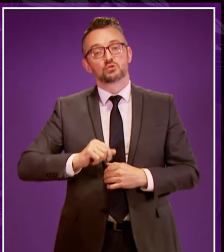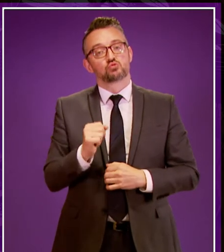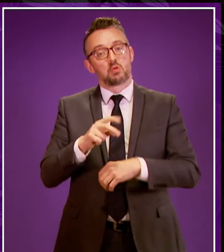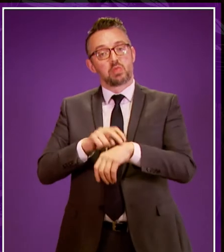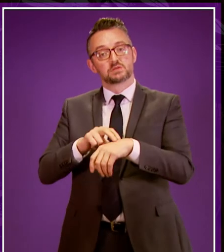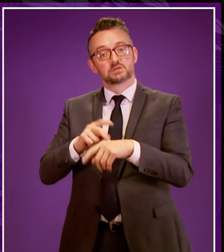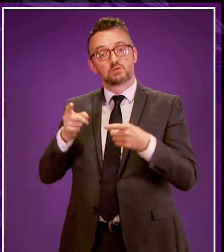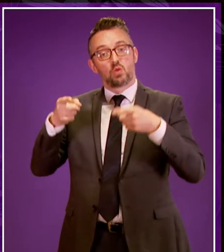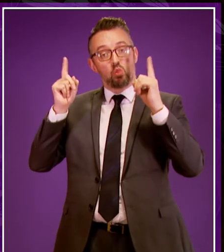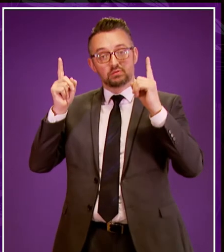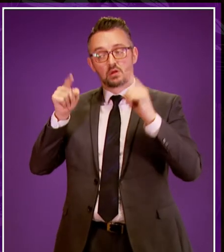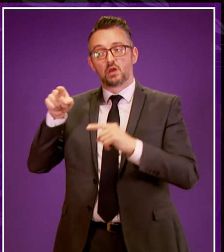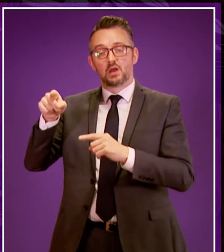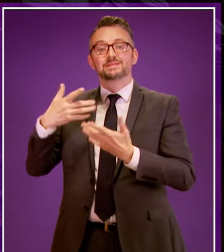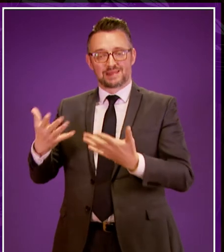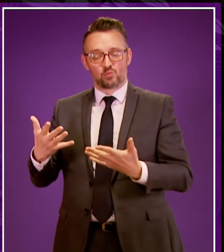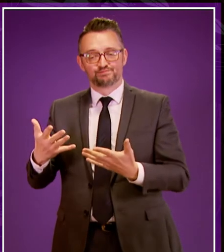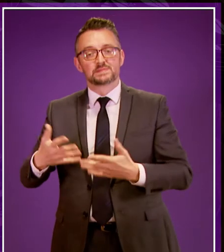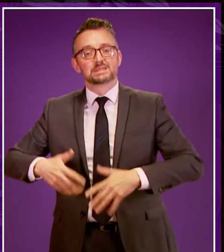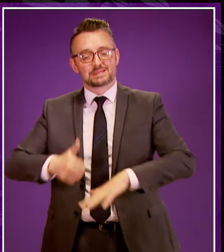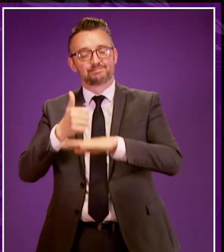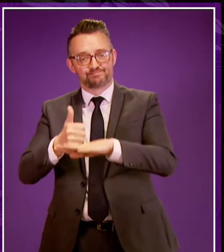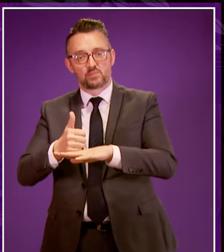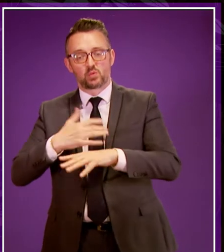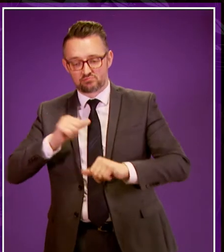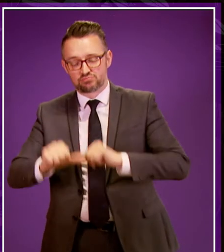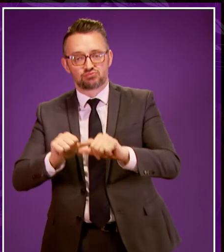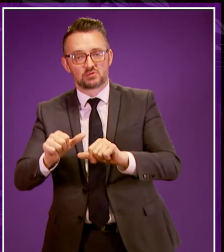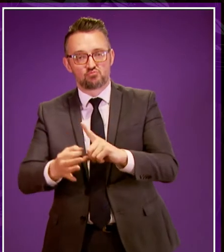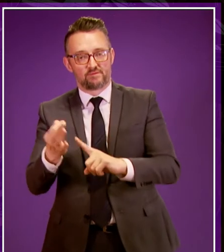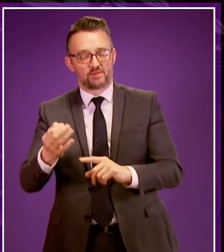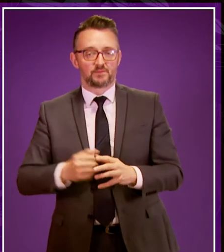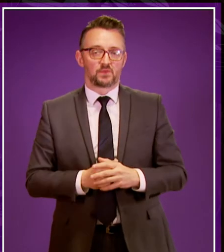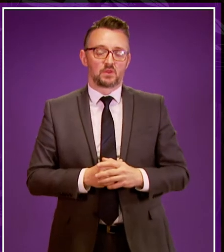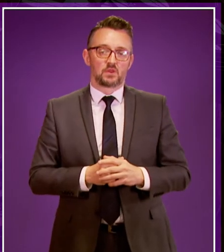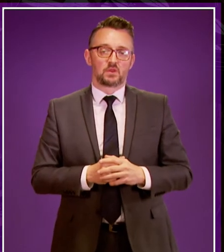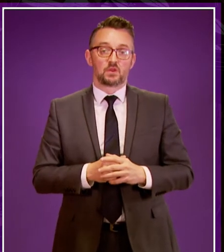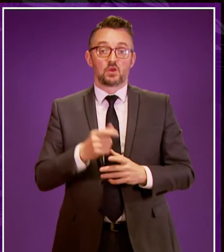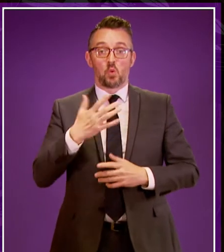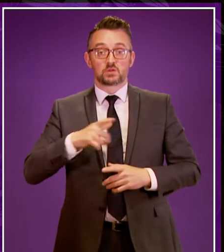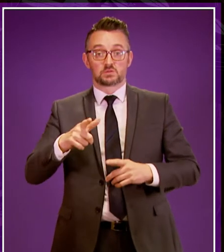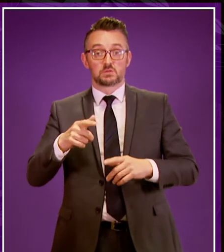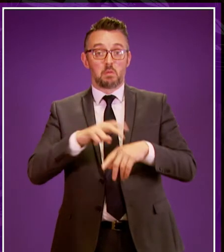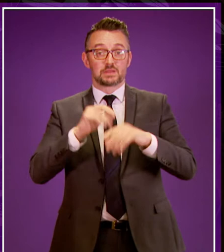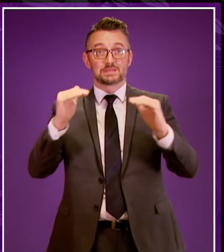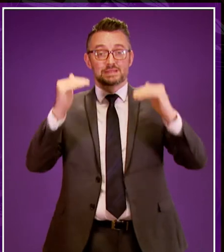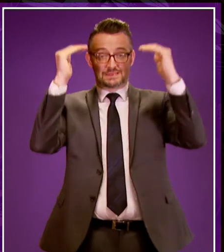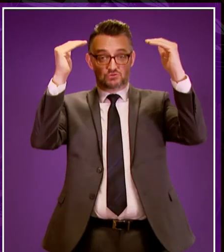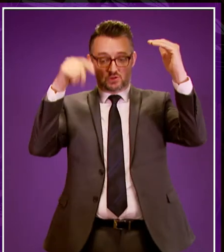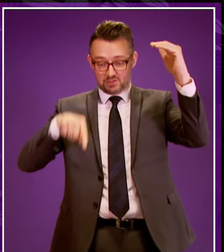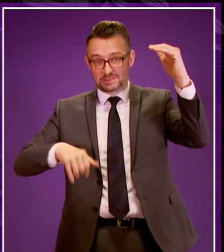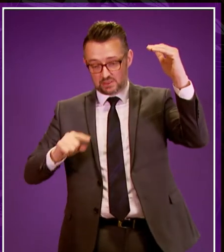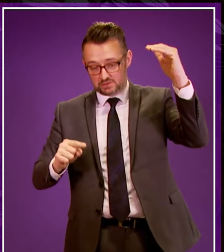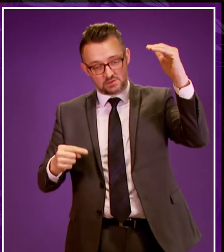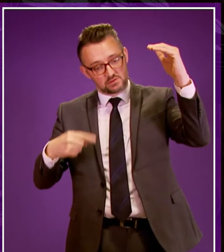Scottish Police Authority are now taking proactive action to support that. I'm sure the member will recognise that in order to get to the senior ranks within the police service and in